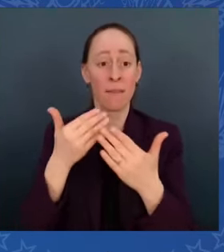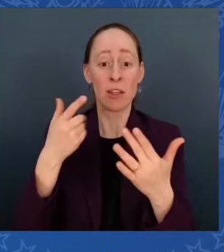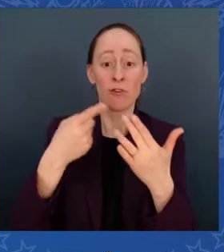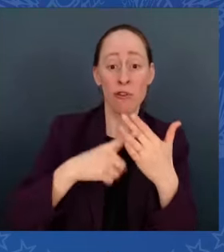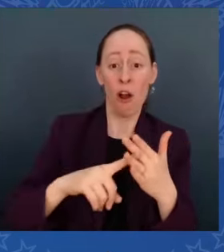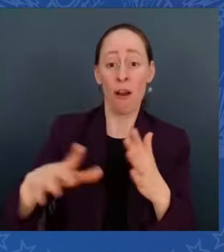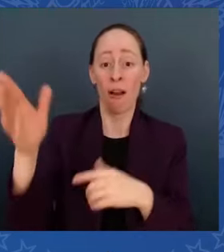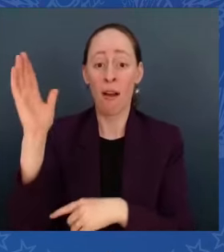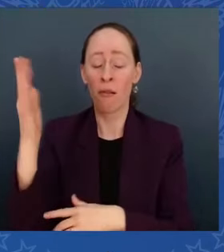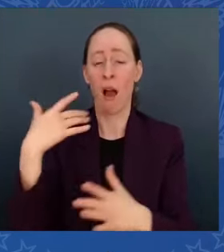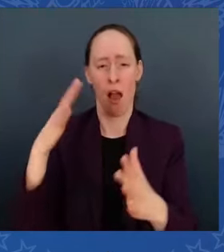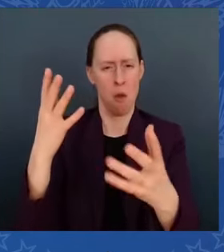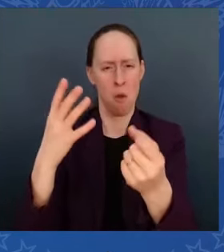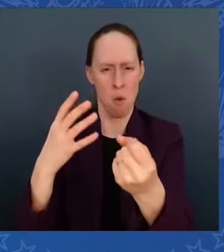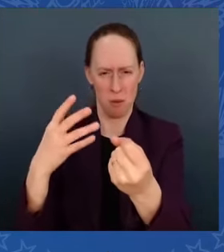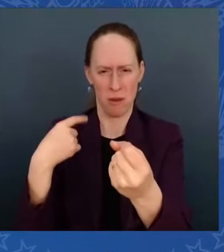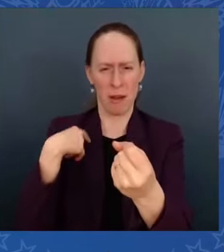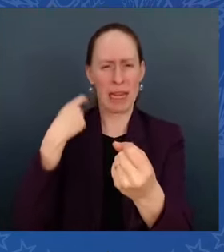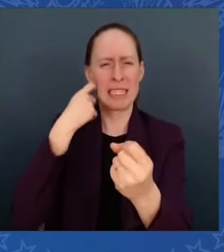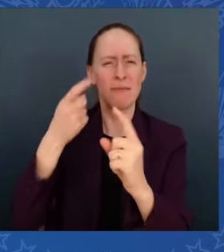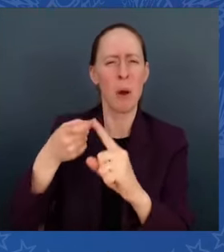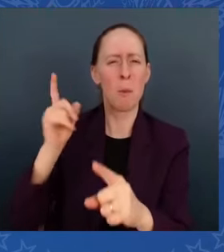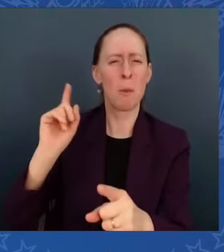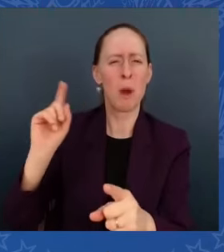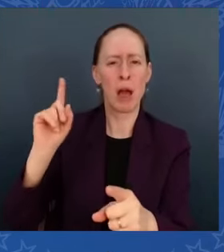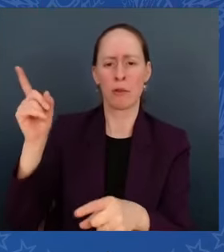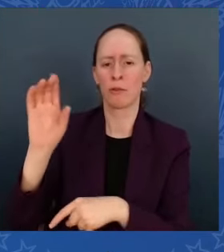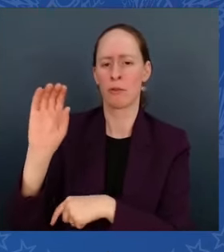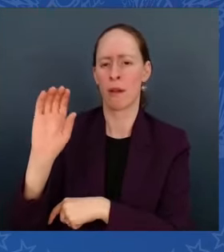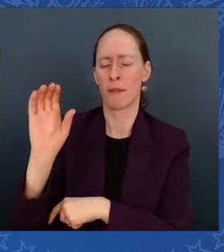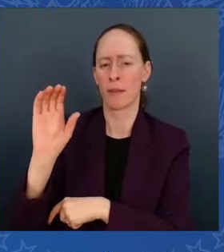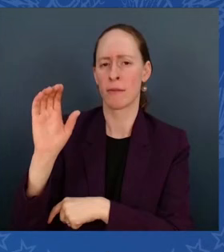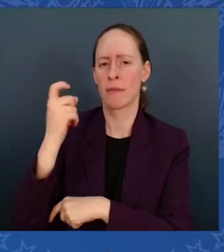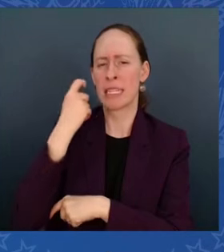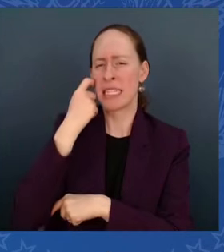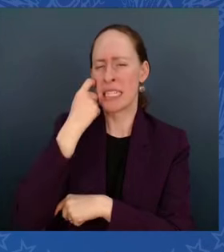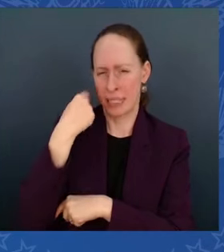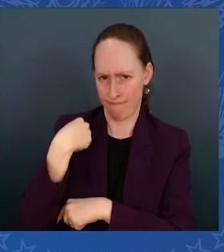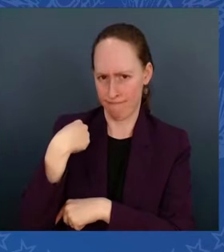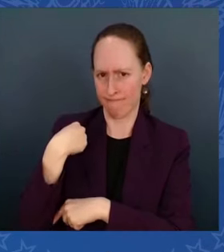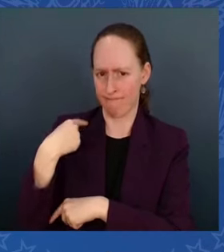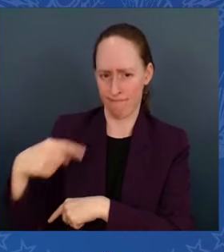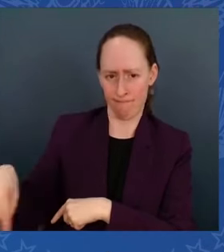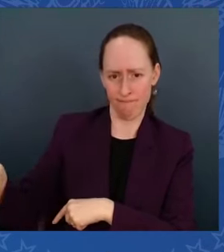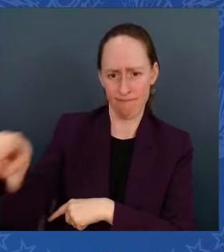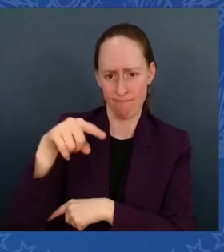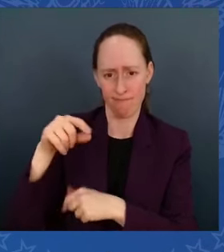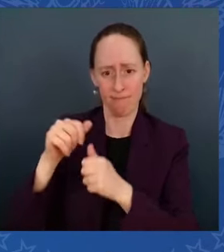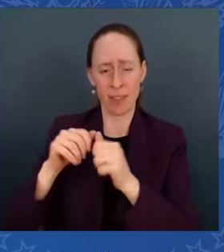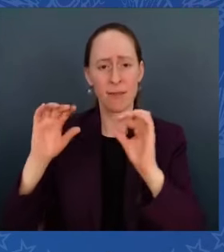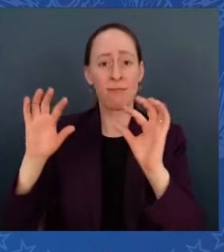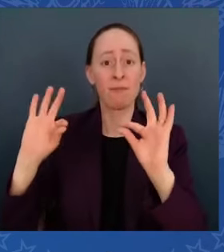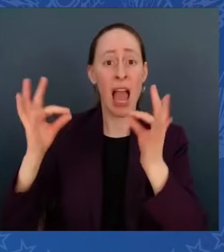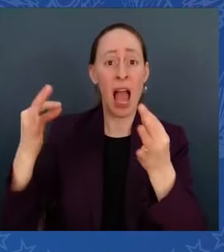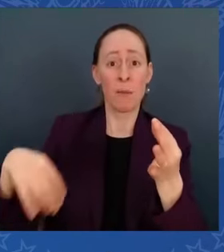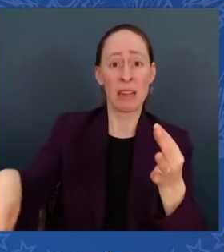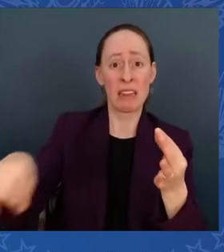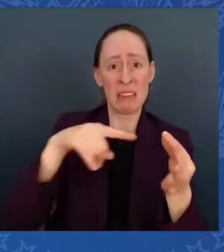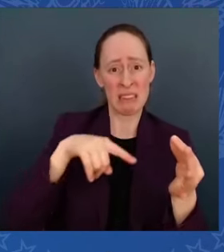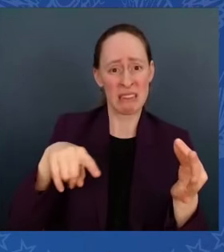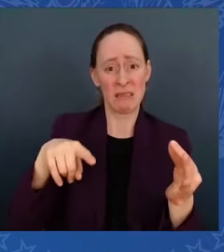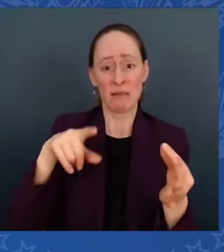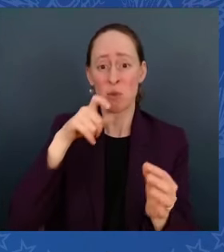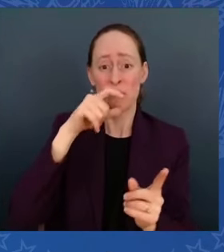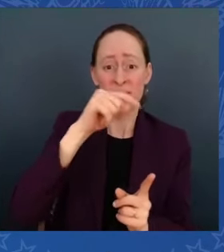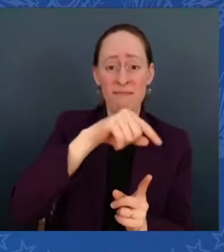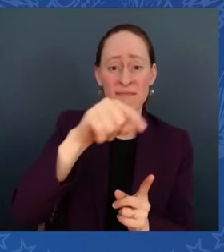Charlotte and spent some time with some of the families of the eight police officers who were shot in the line of duty on Monday. Four